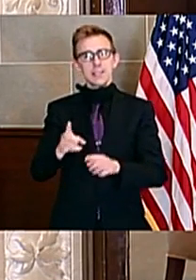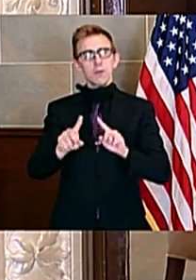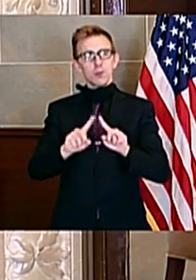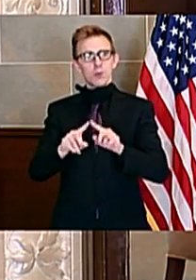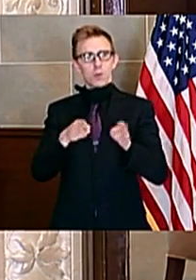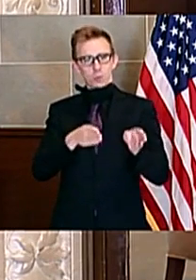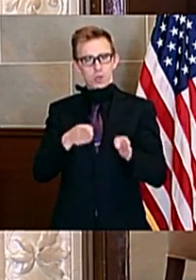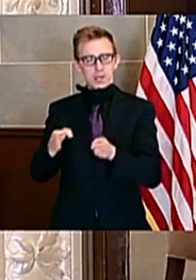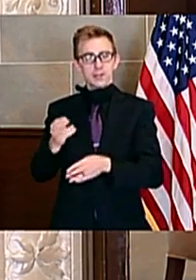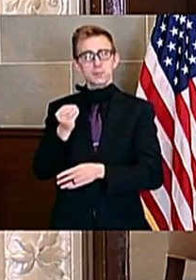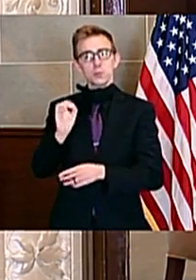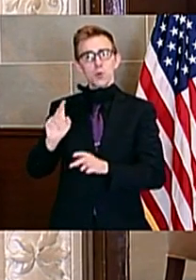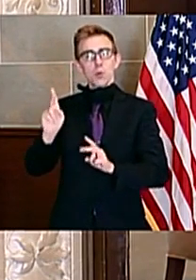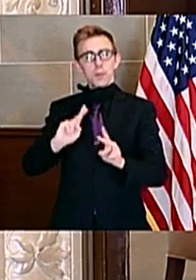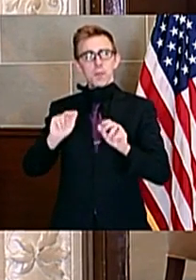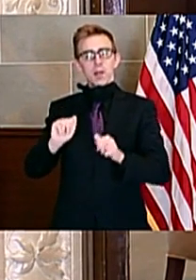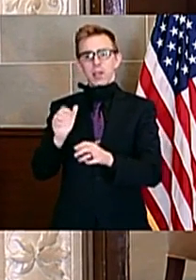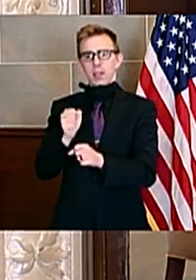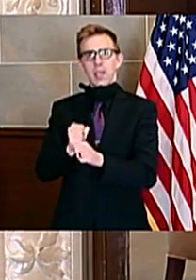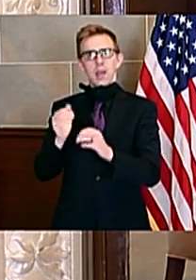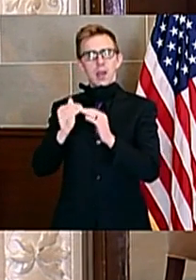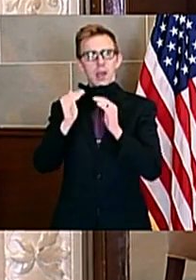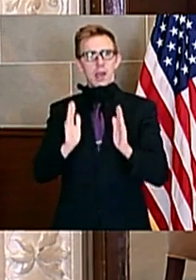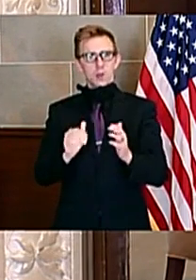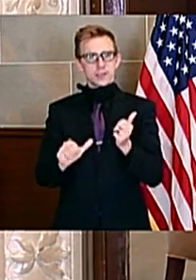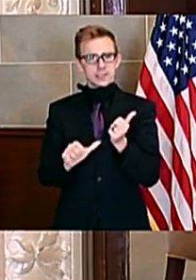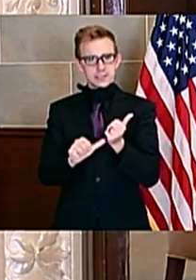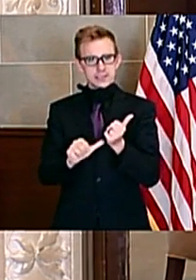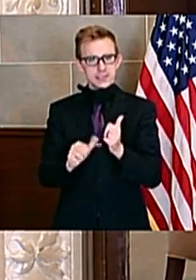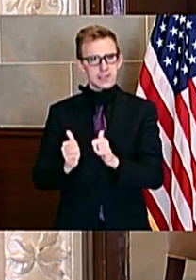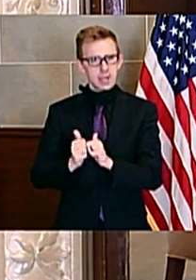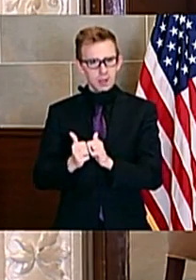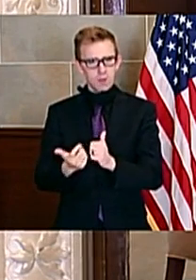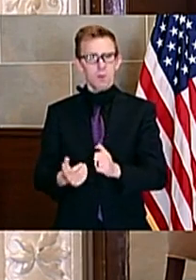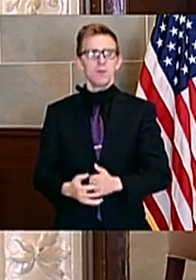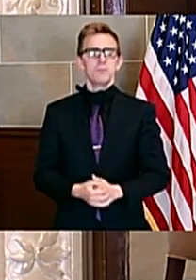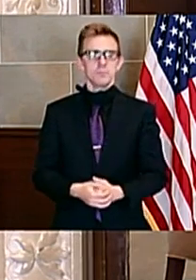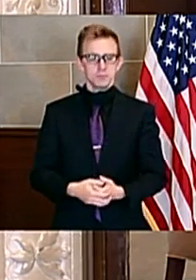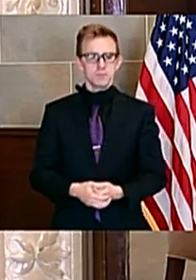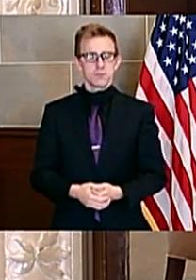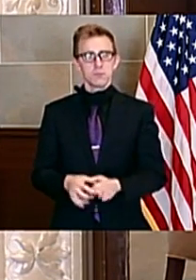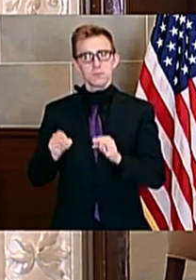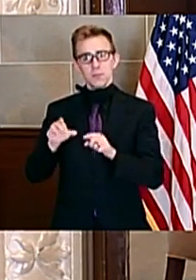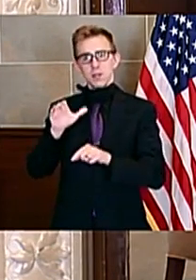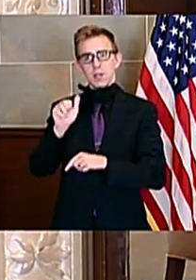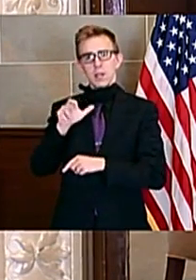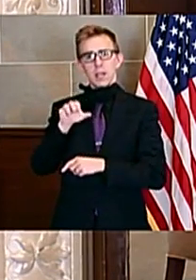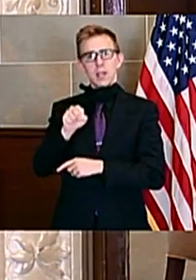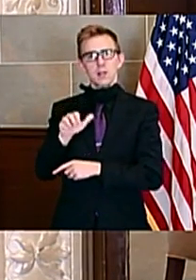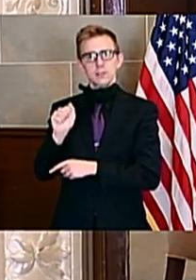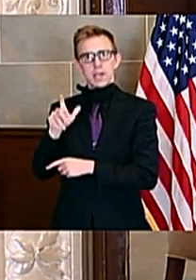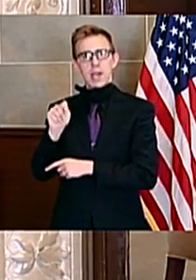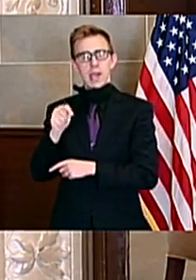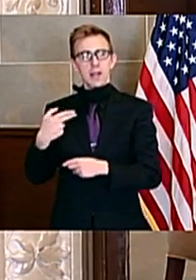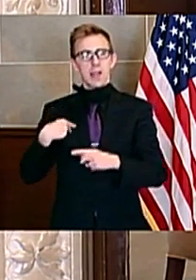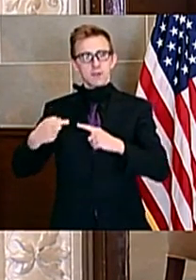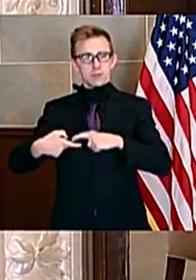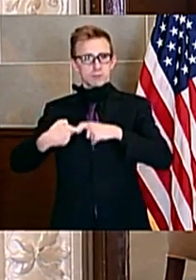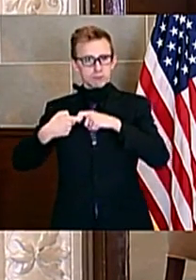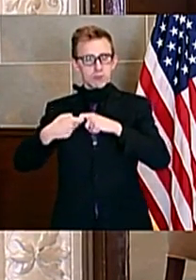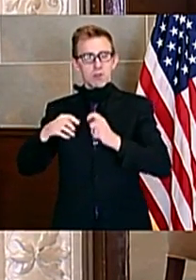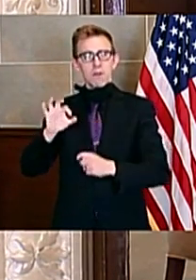Missourians can receive housing-related assistance. Under the CARES Act, a moratorium on